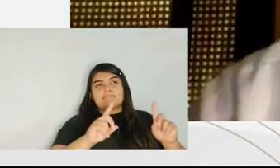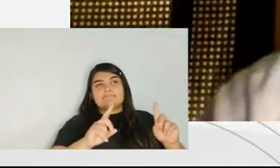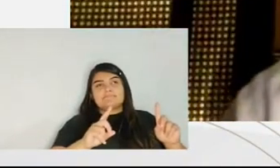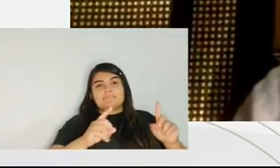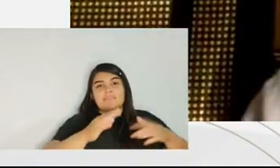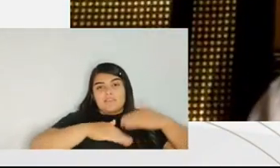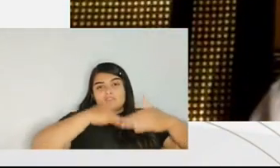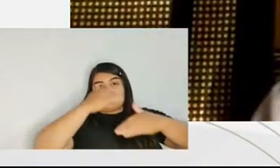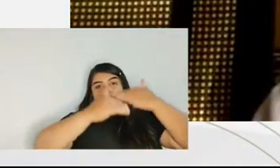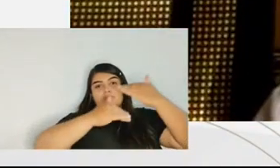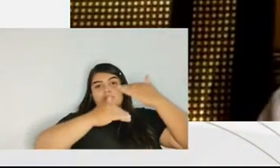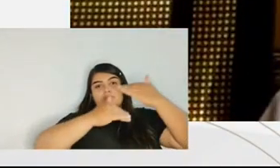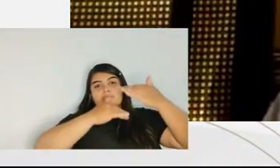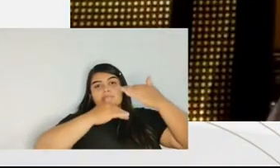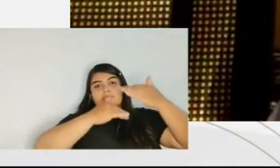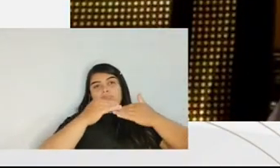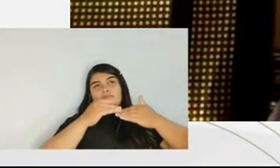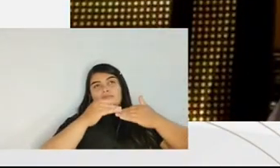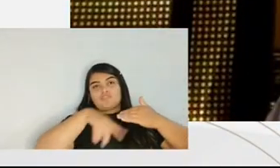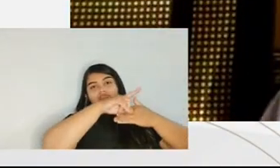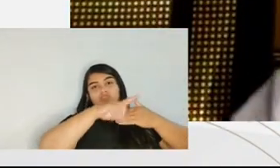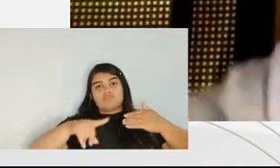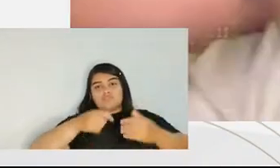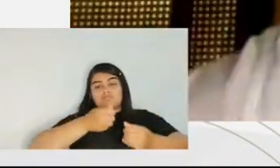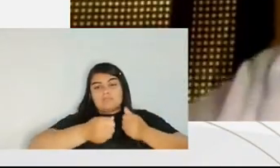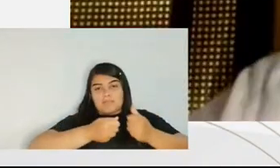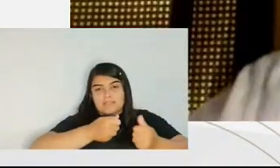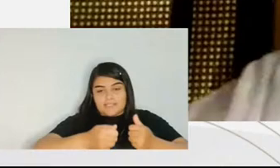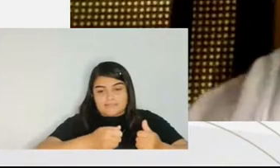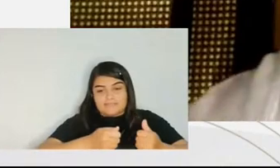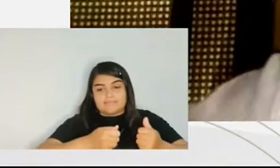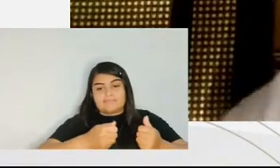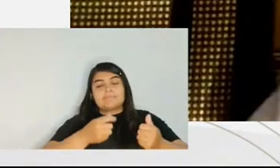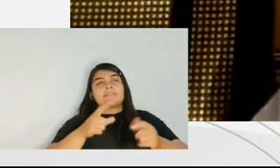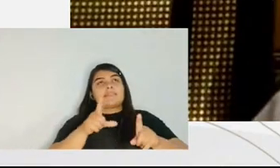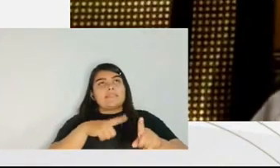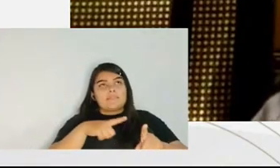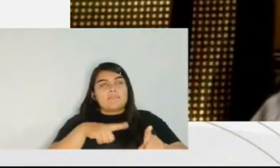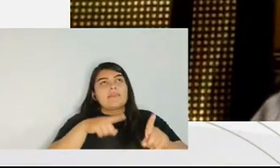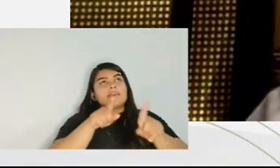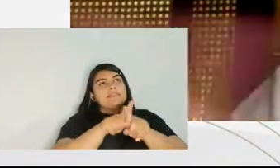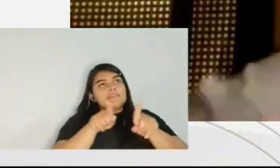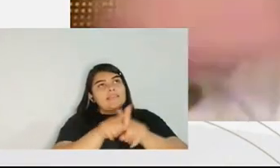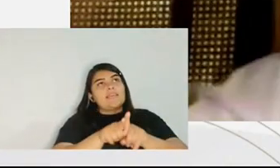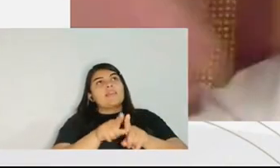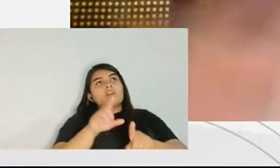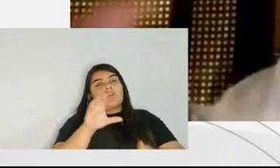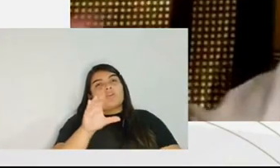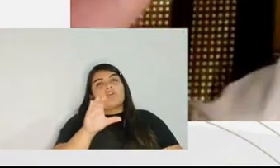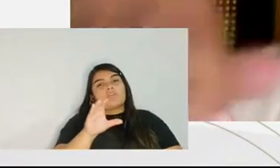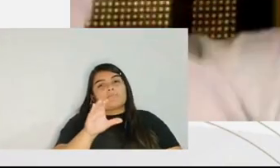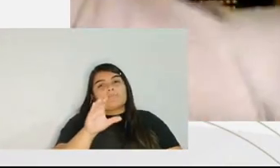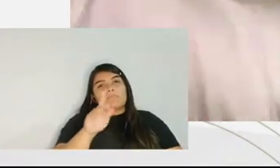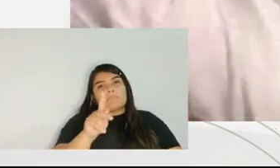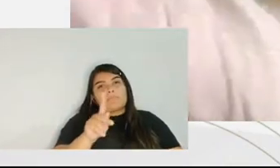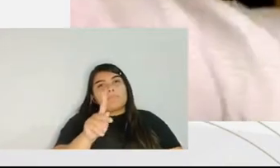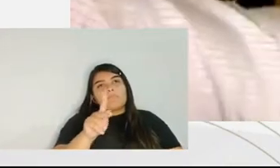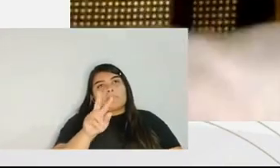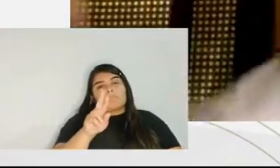dangerous process then it can be suspended we also have